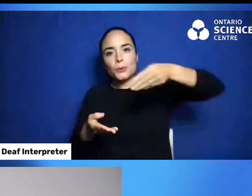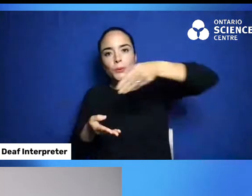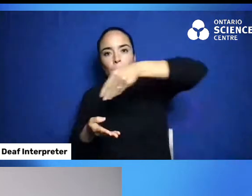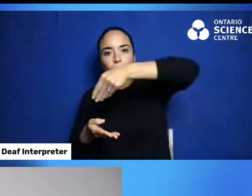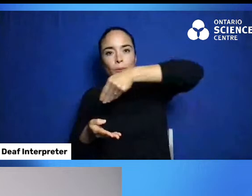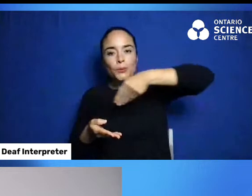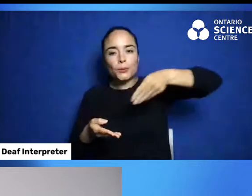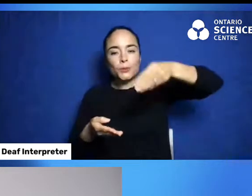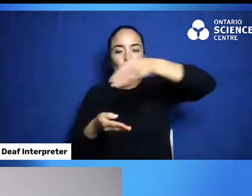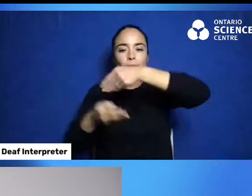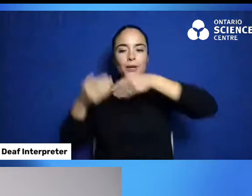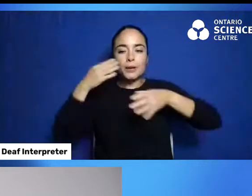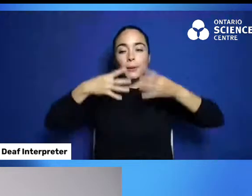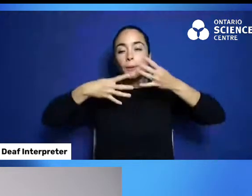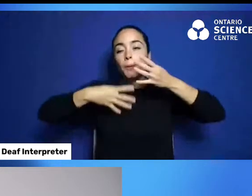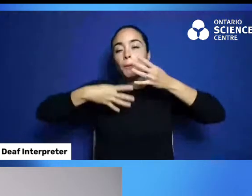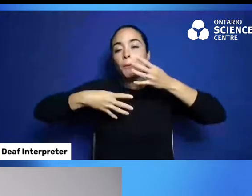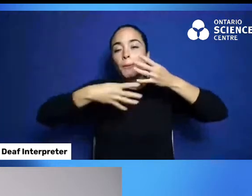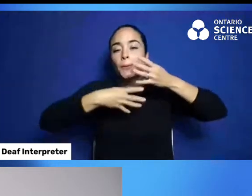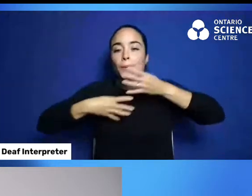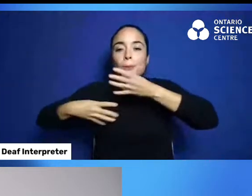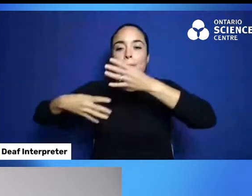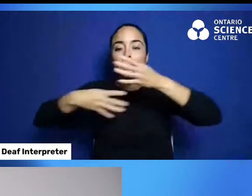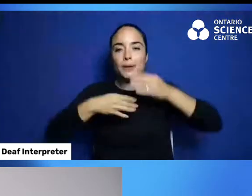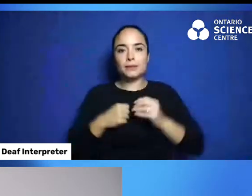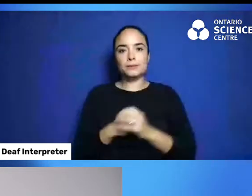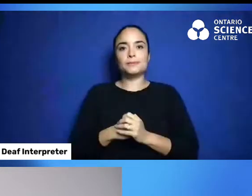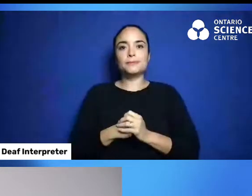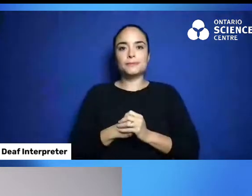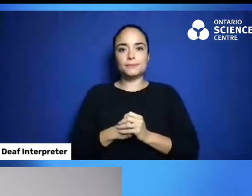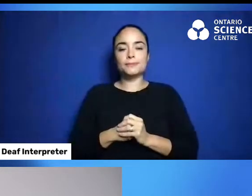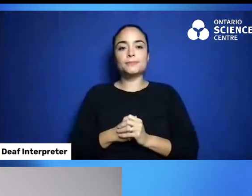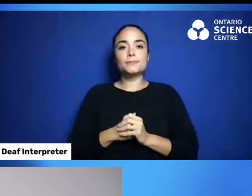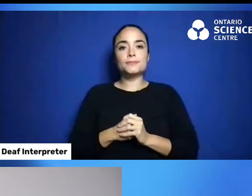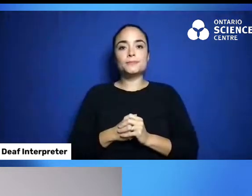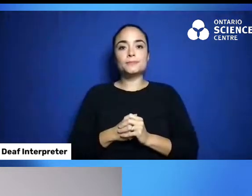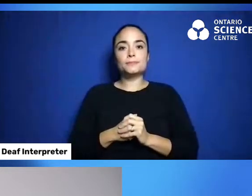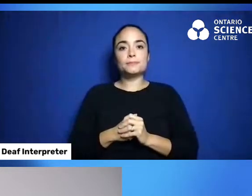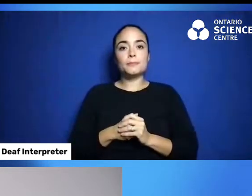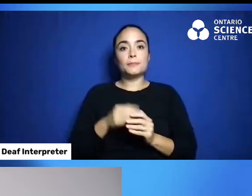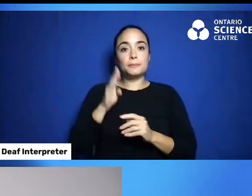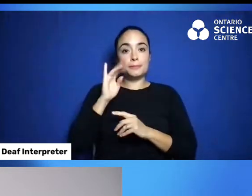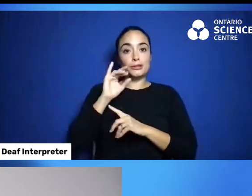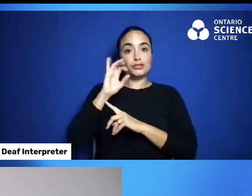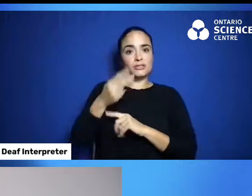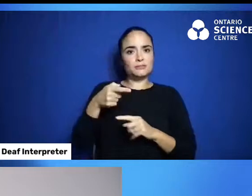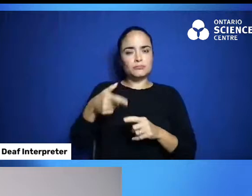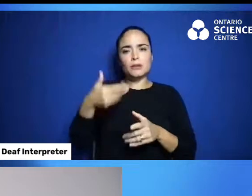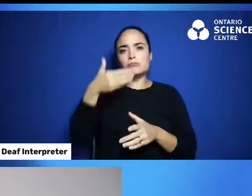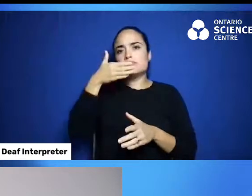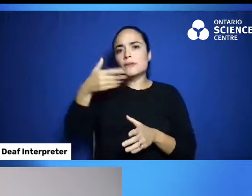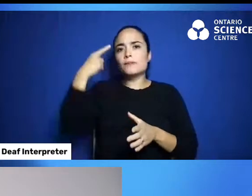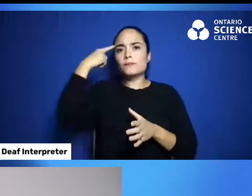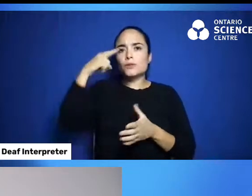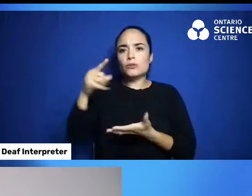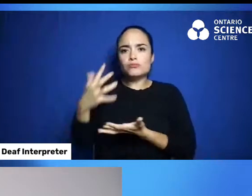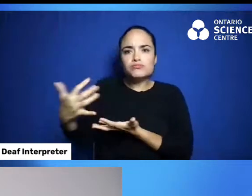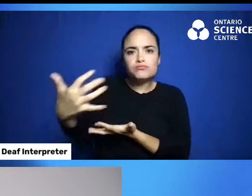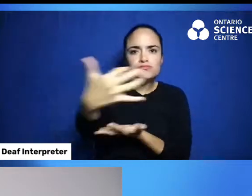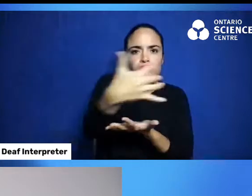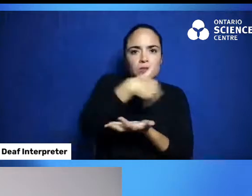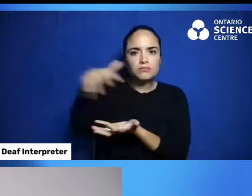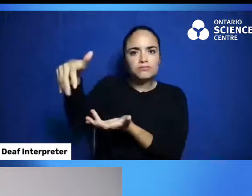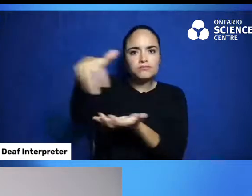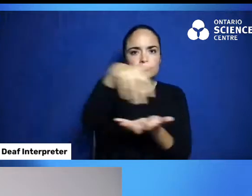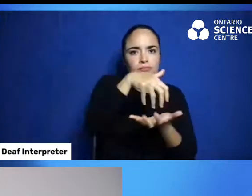birch bark basket would have been used a lot for gathering maple sap from